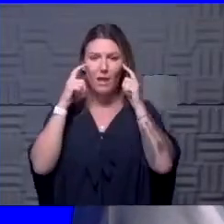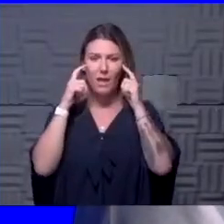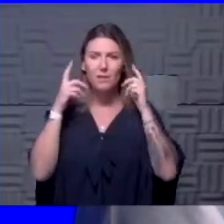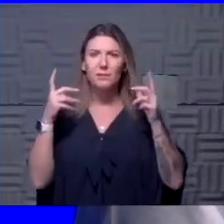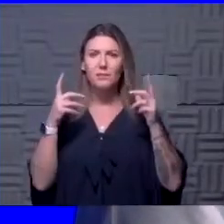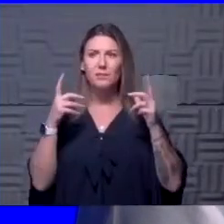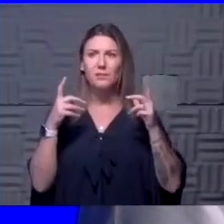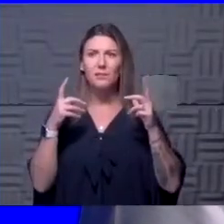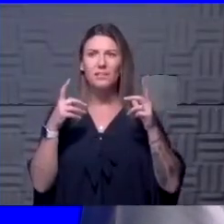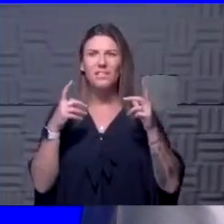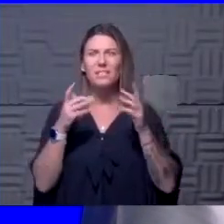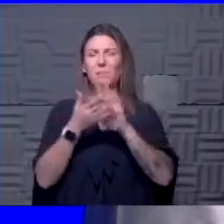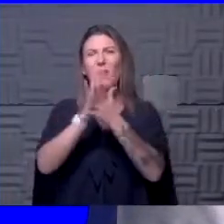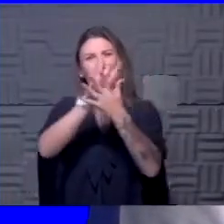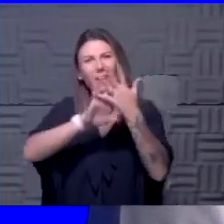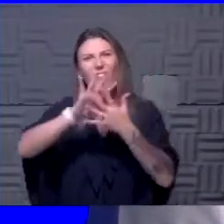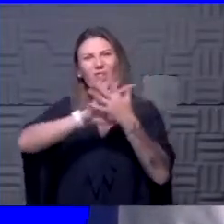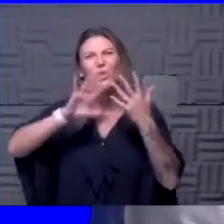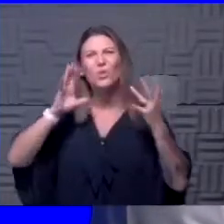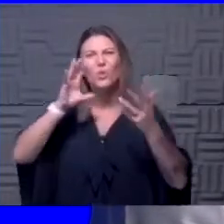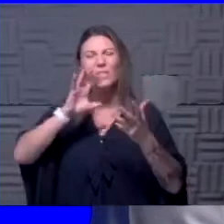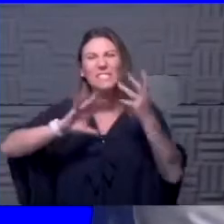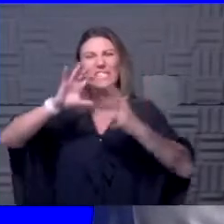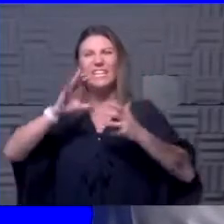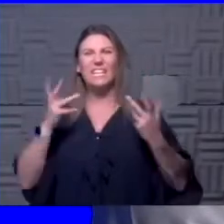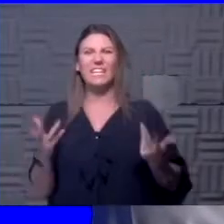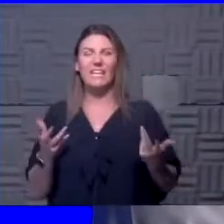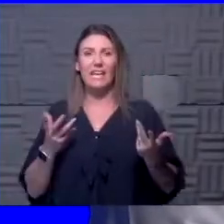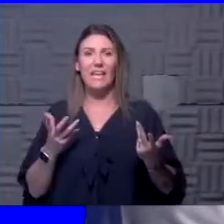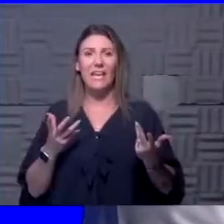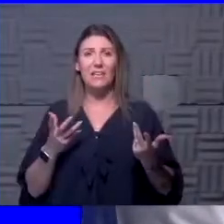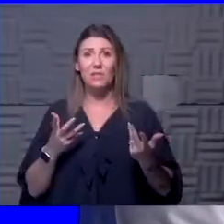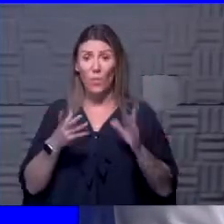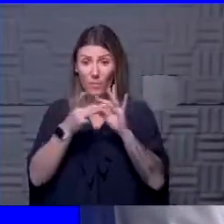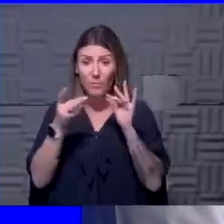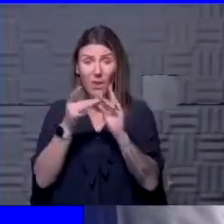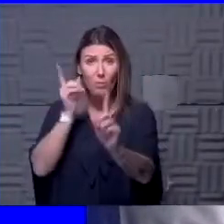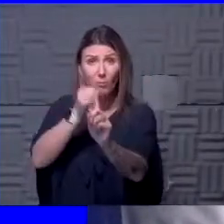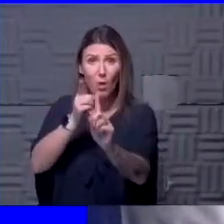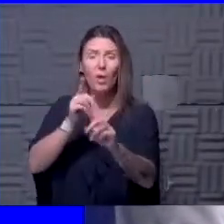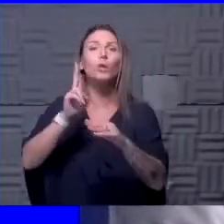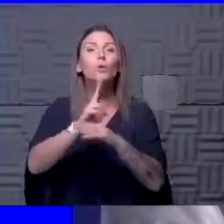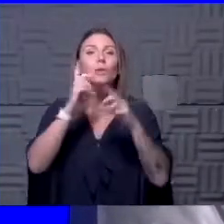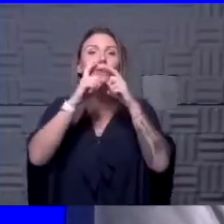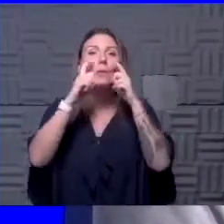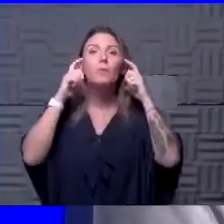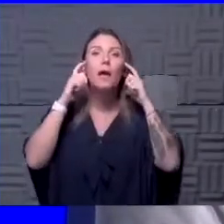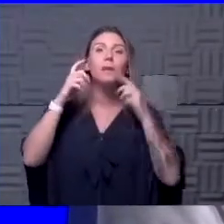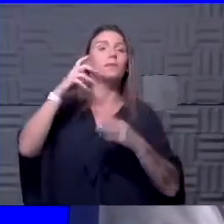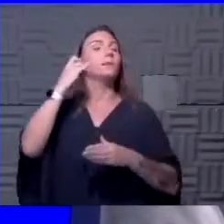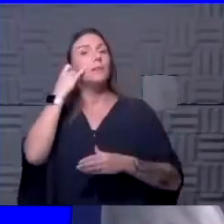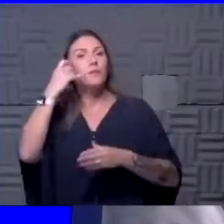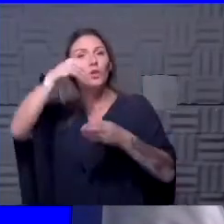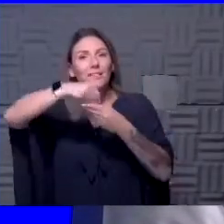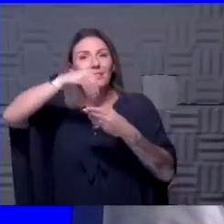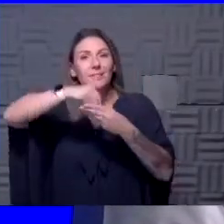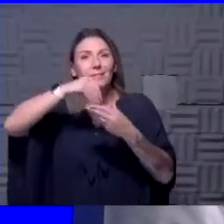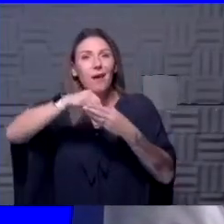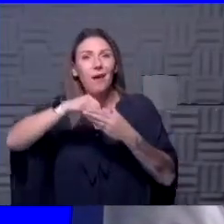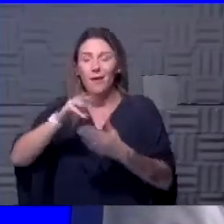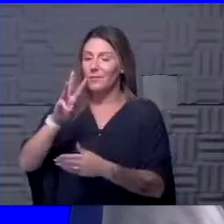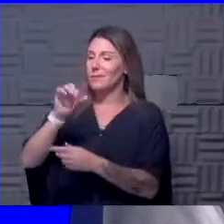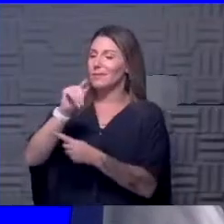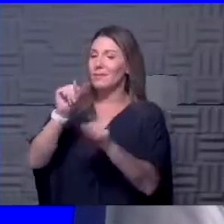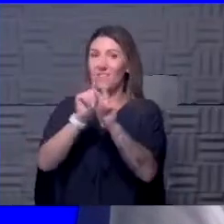somewhat confusing. So really, the message is wear a mask. So even if you're inside, if you're spread out about six feet or